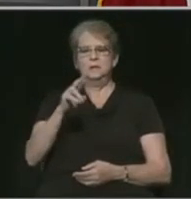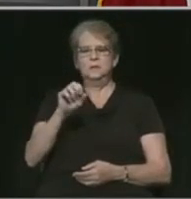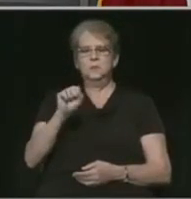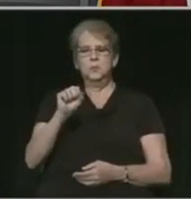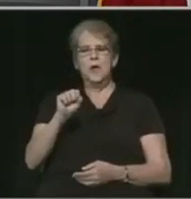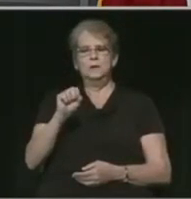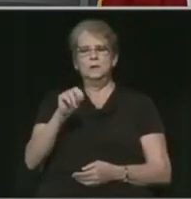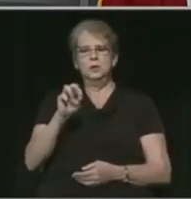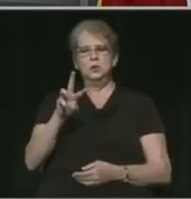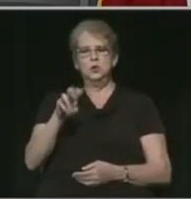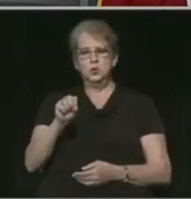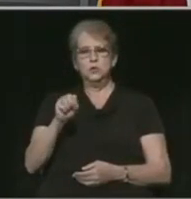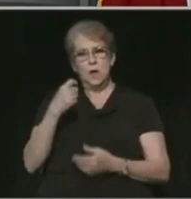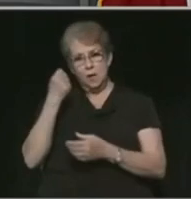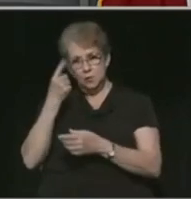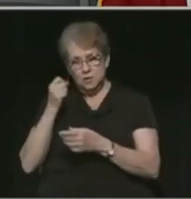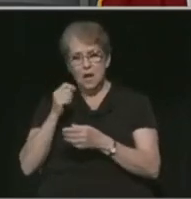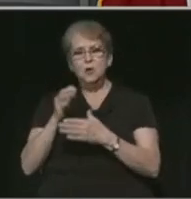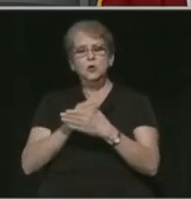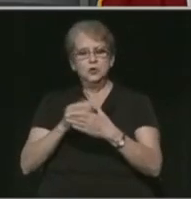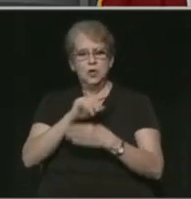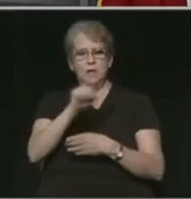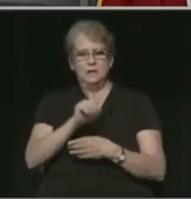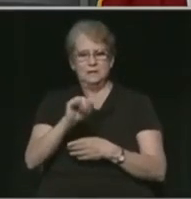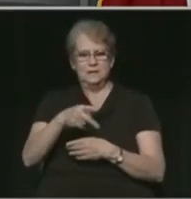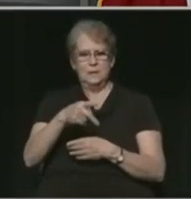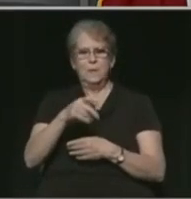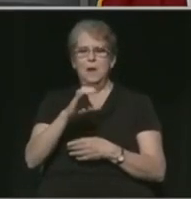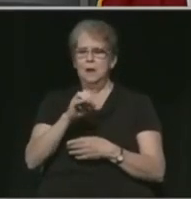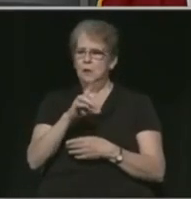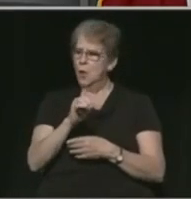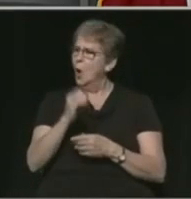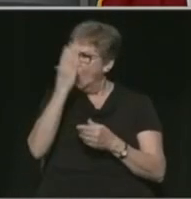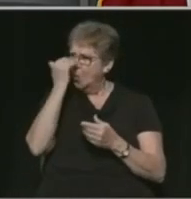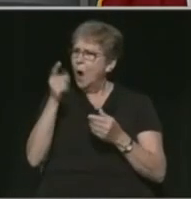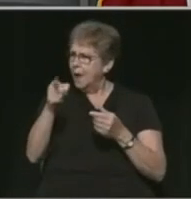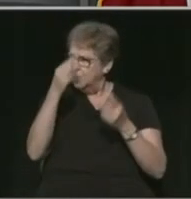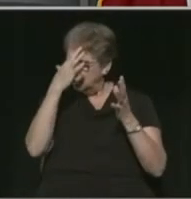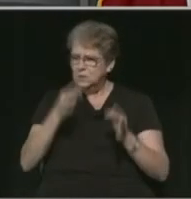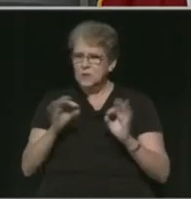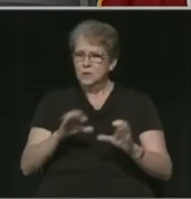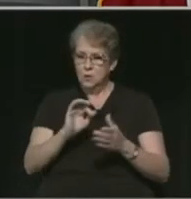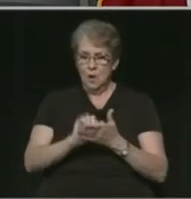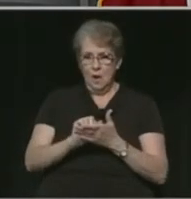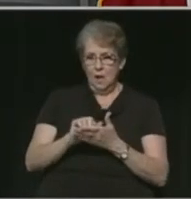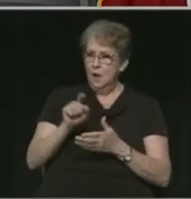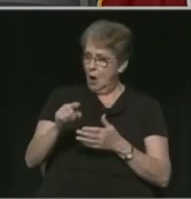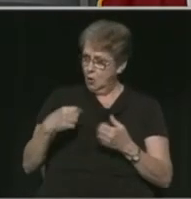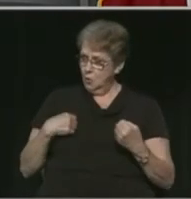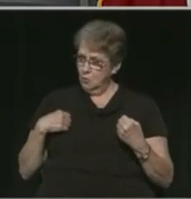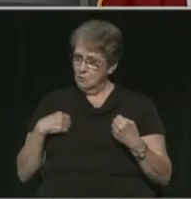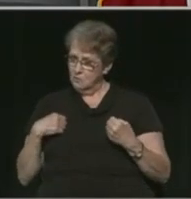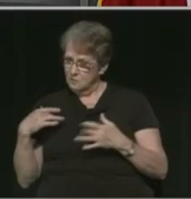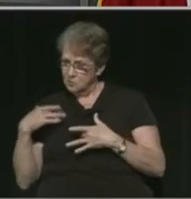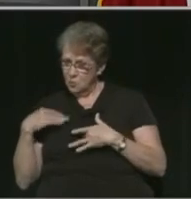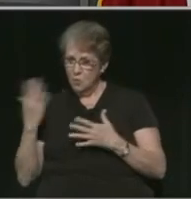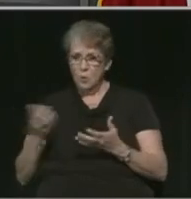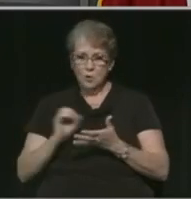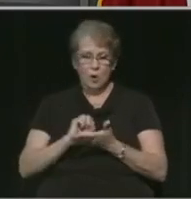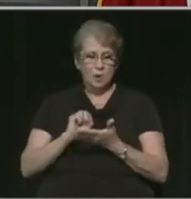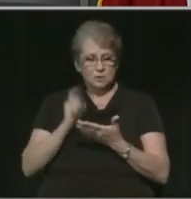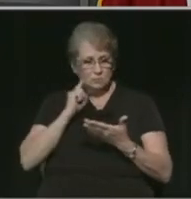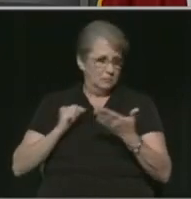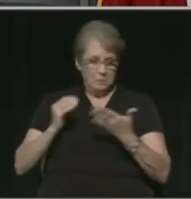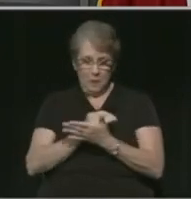understand that now you guys will be sharing zip codes as well. Why was that decision made, and are you afraid that that is going to cause panic in any